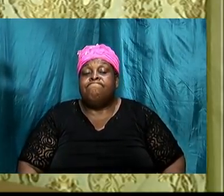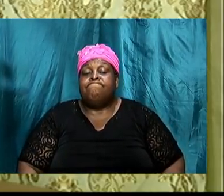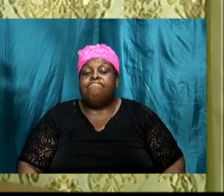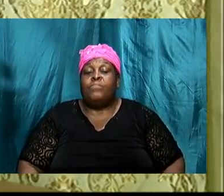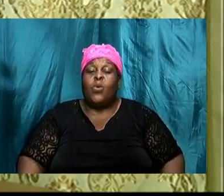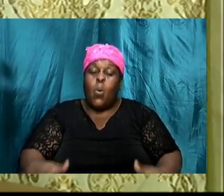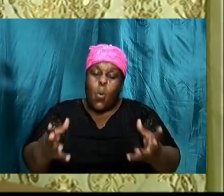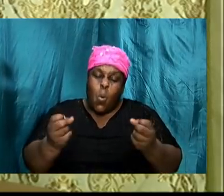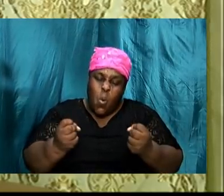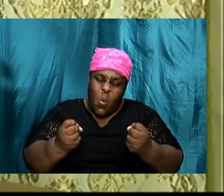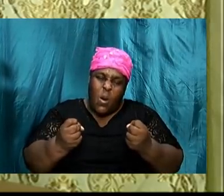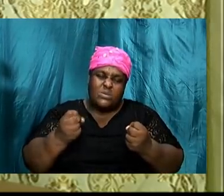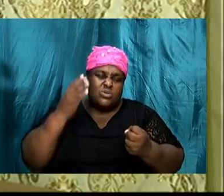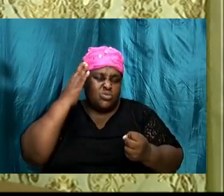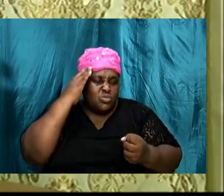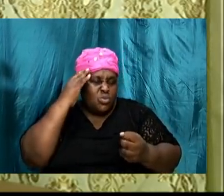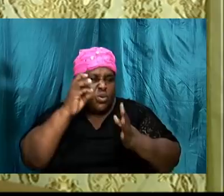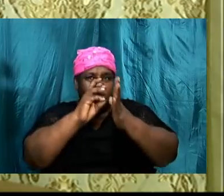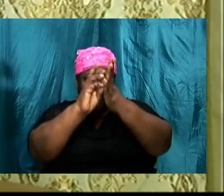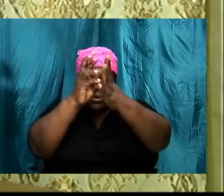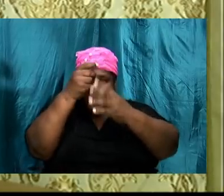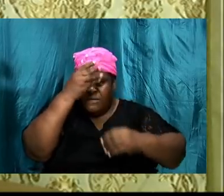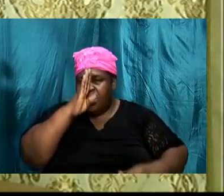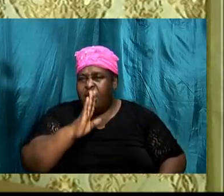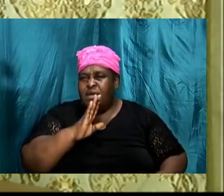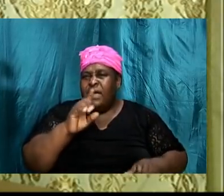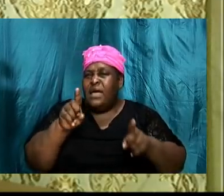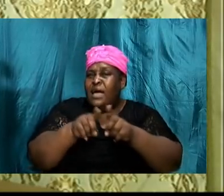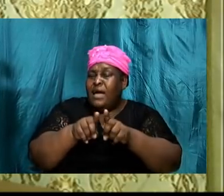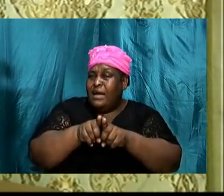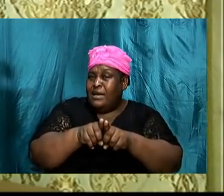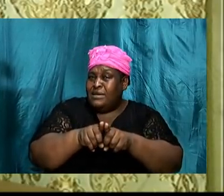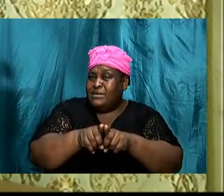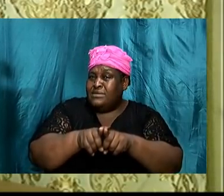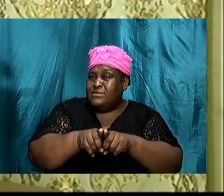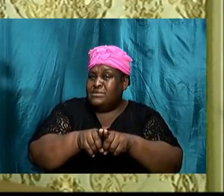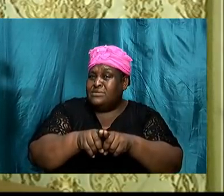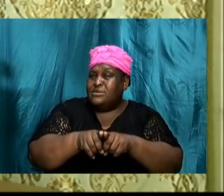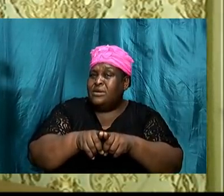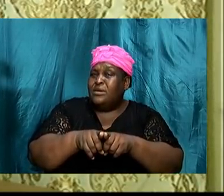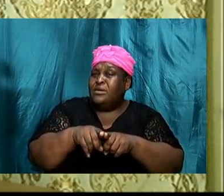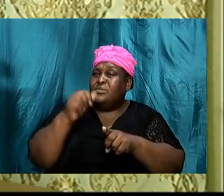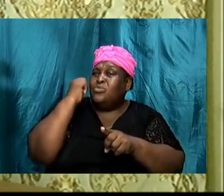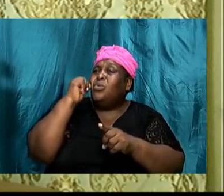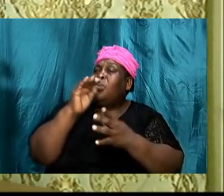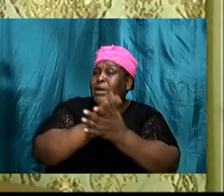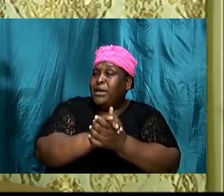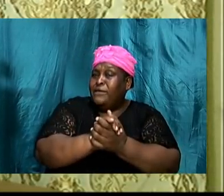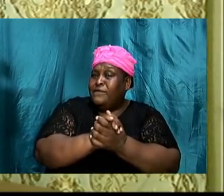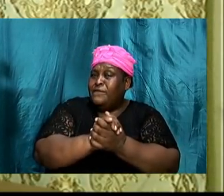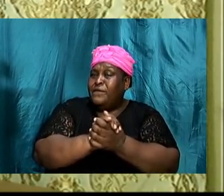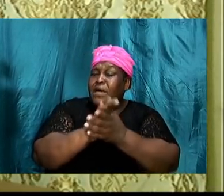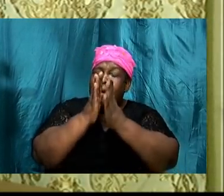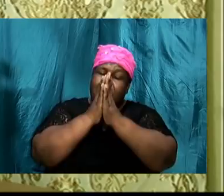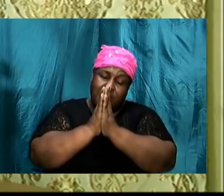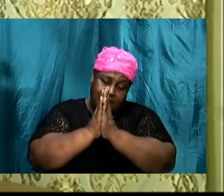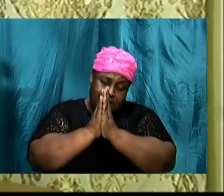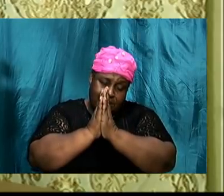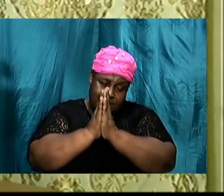wanted to know the will of God as it pertains to a wife a prayer